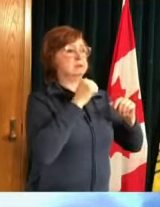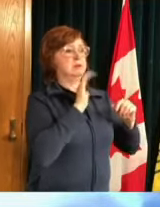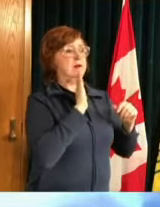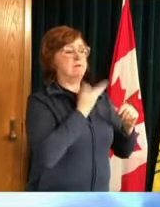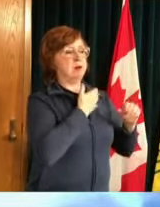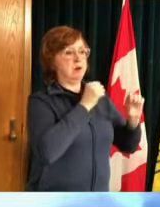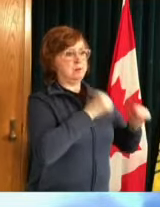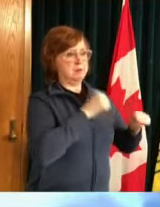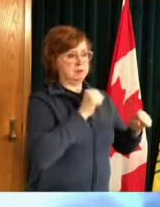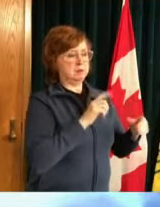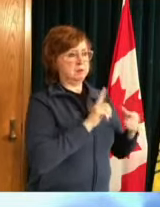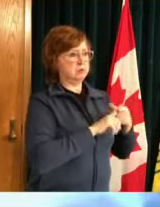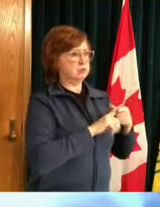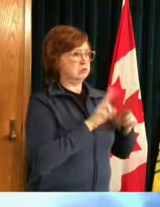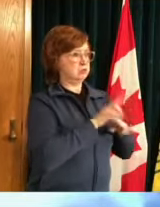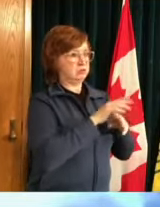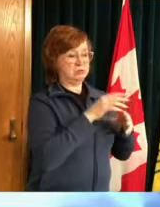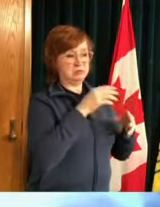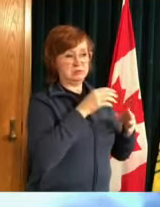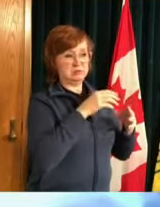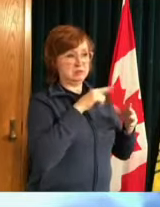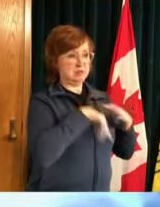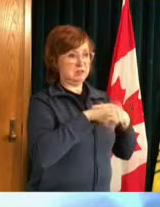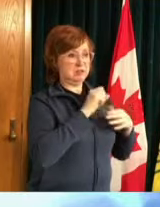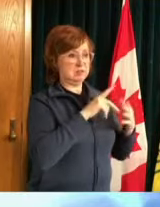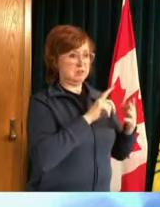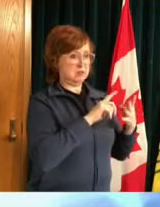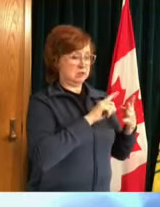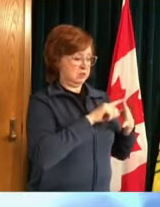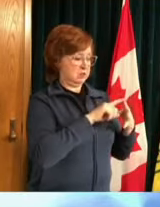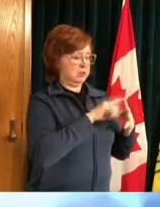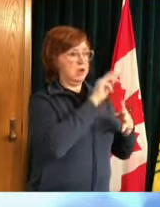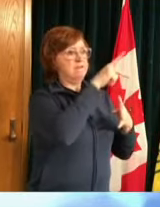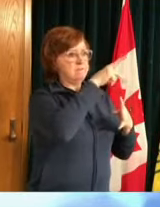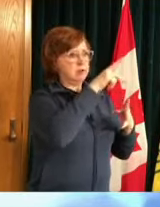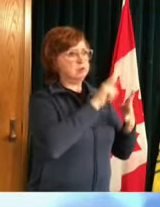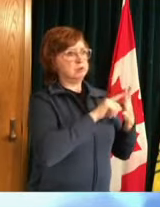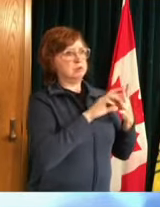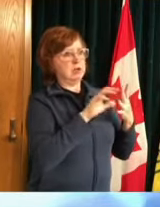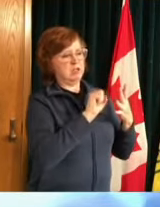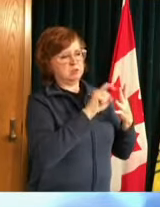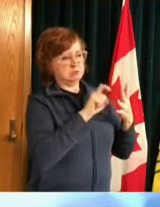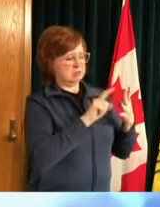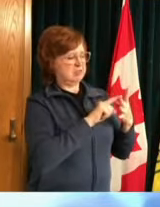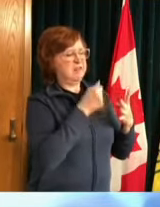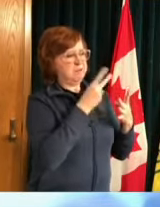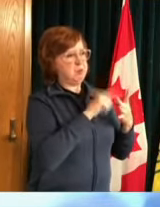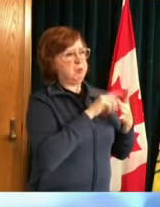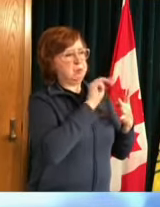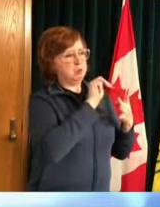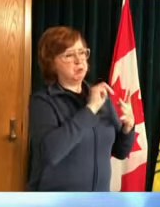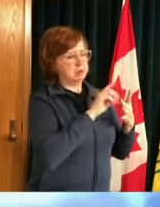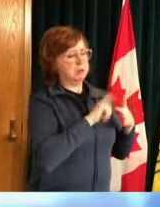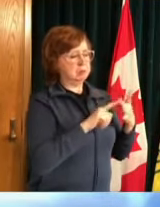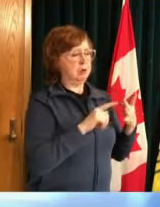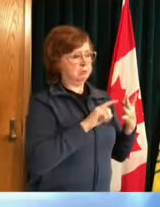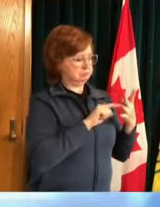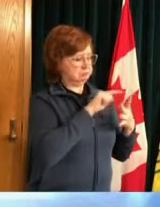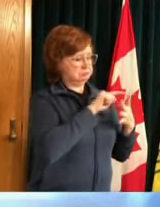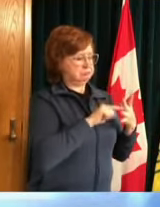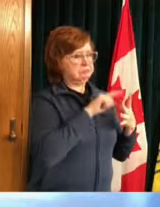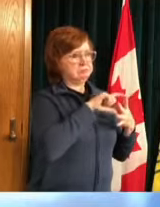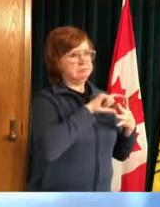to a lesser extent moderna but with some challenges supplier recently and astrazeneca you know we are sitting on very